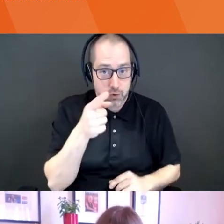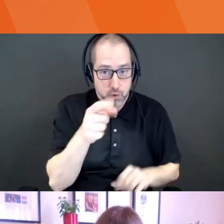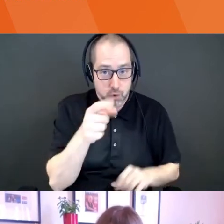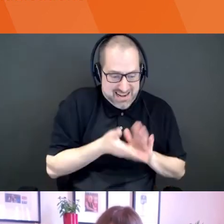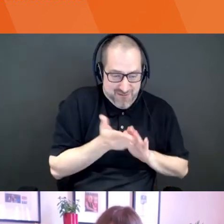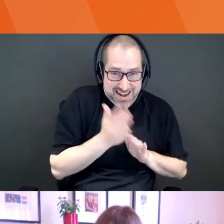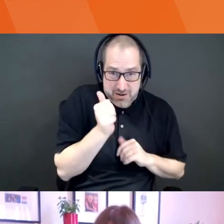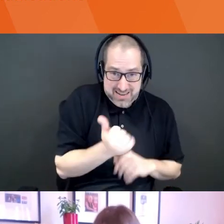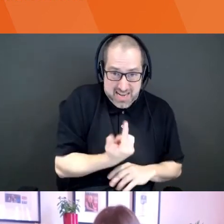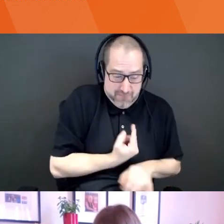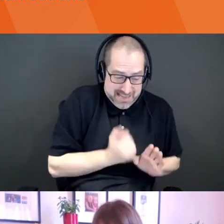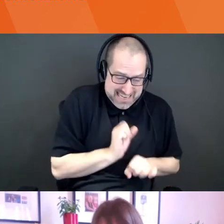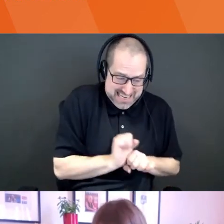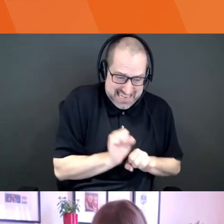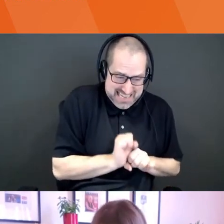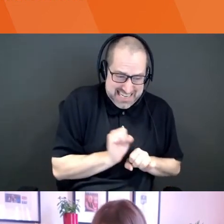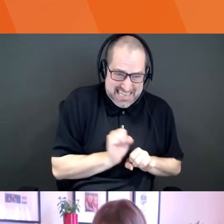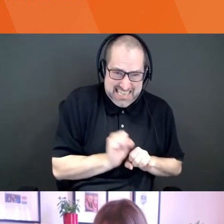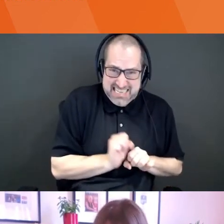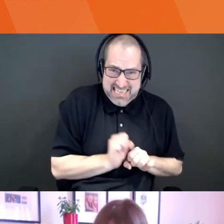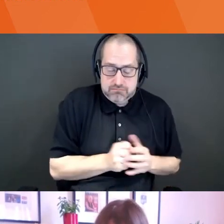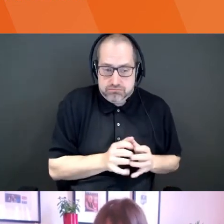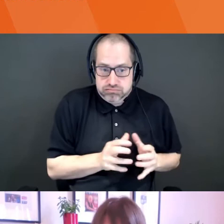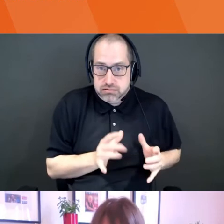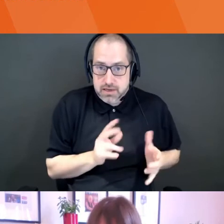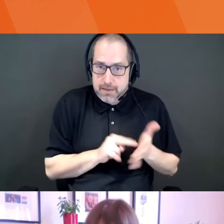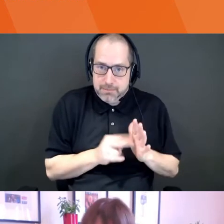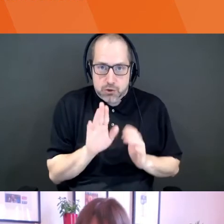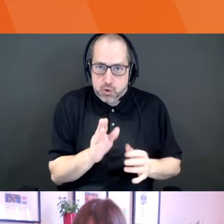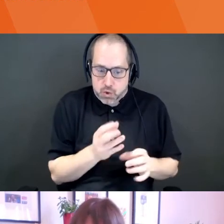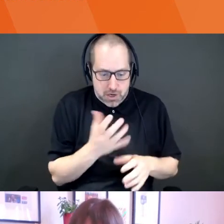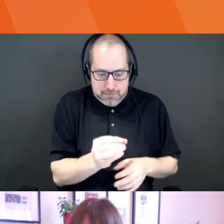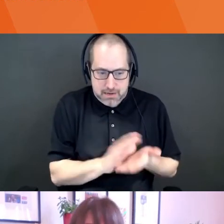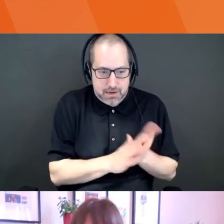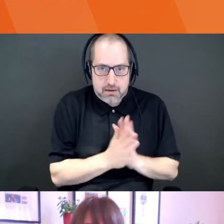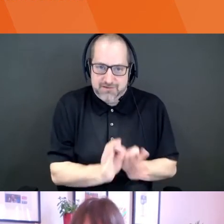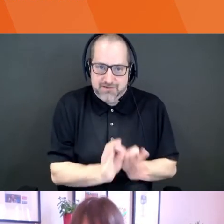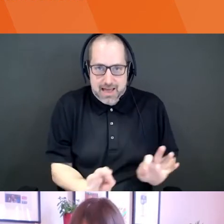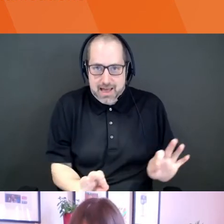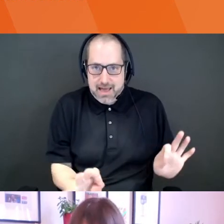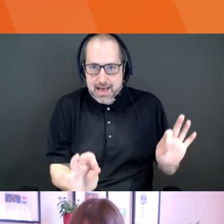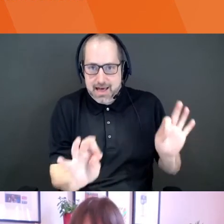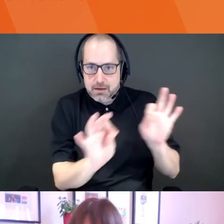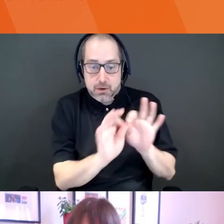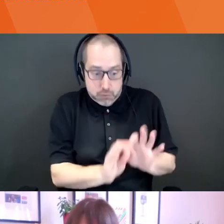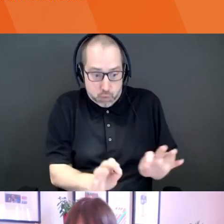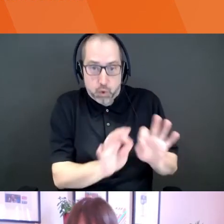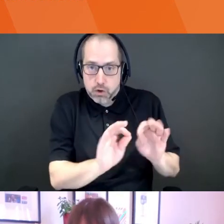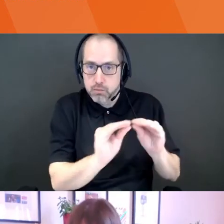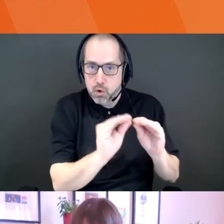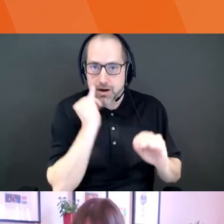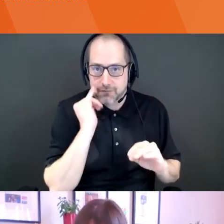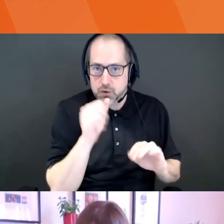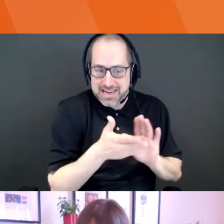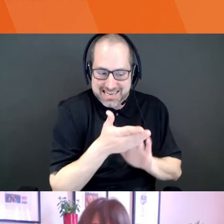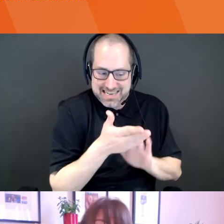possibly can. Uh, and cause you build valuation in your company as well. Your company is makes is worth more money. The longer you,